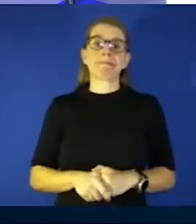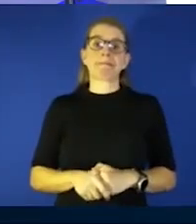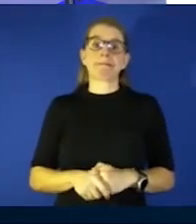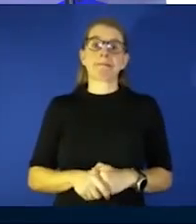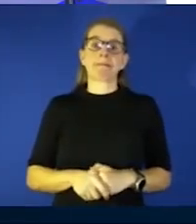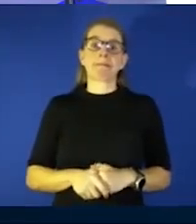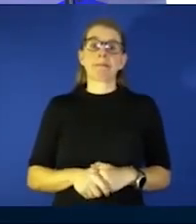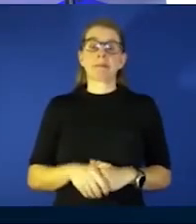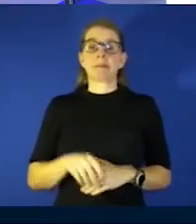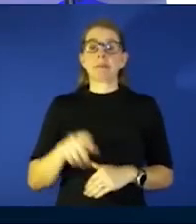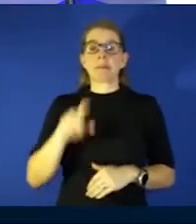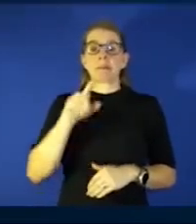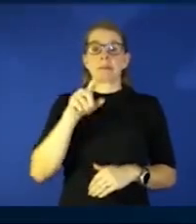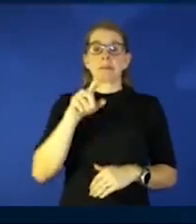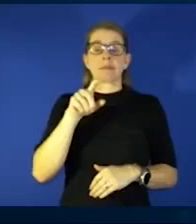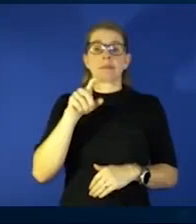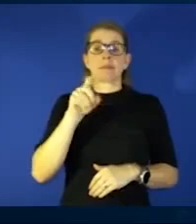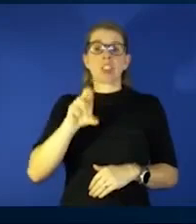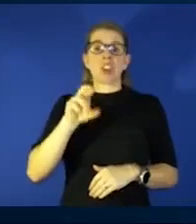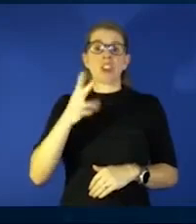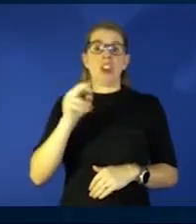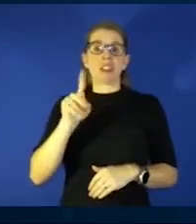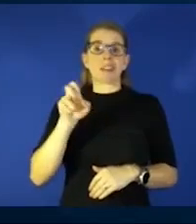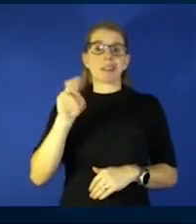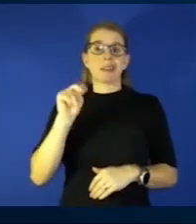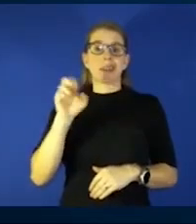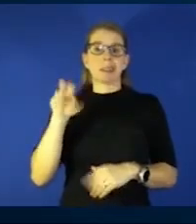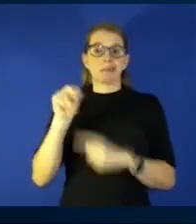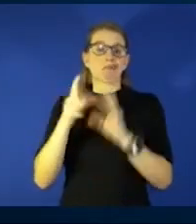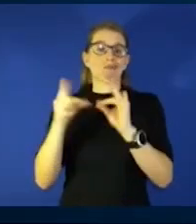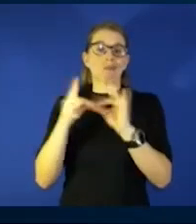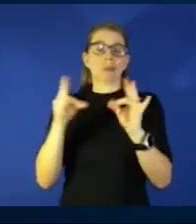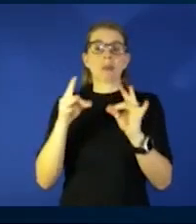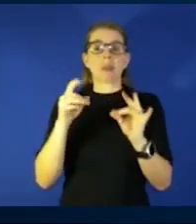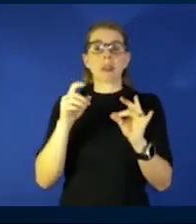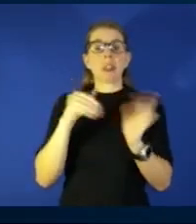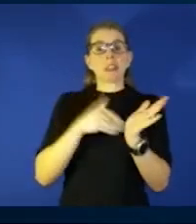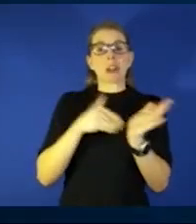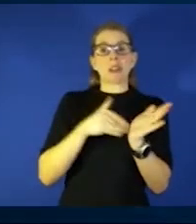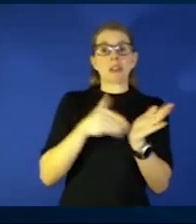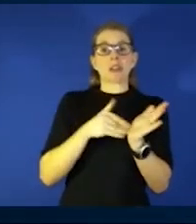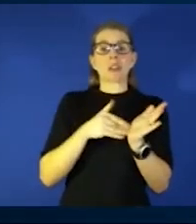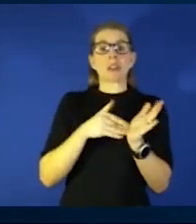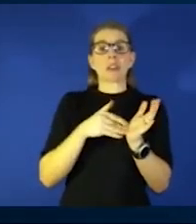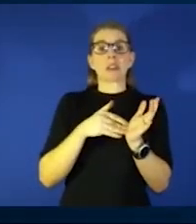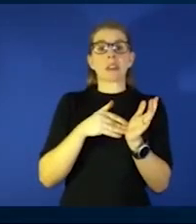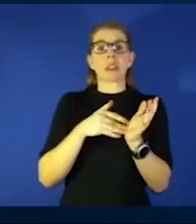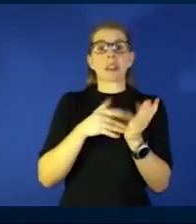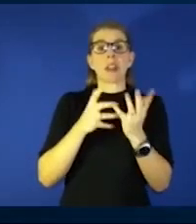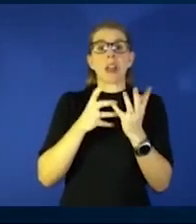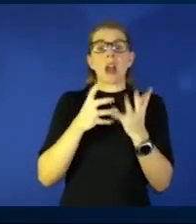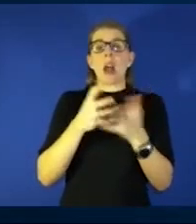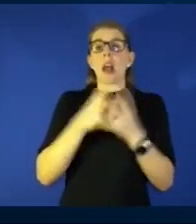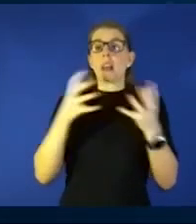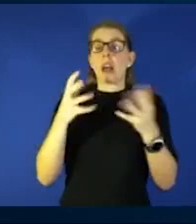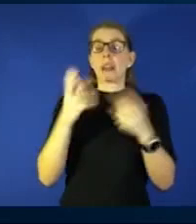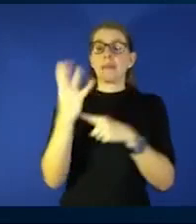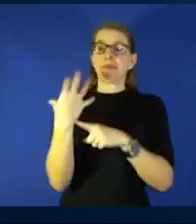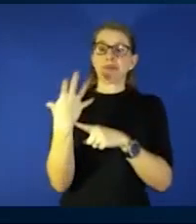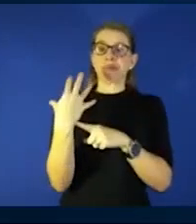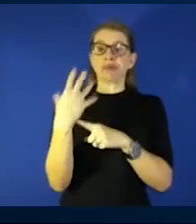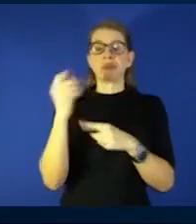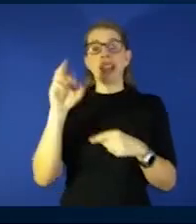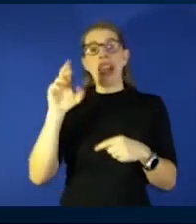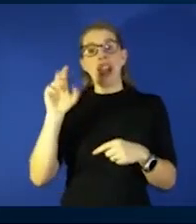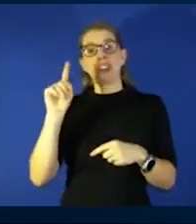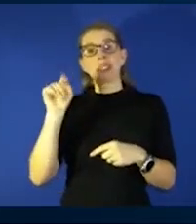would say you know the physicians get a lot of uh of air time and credit but if there is a if there